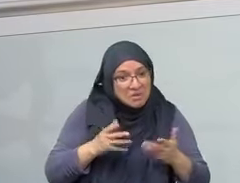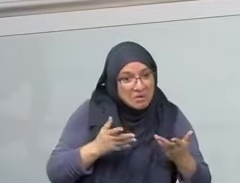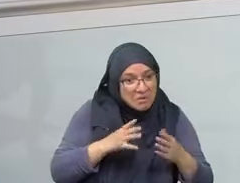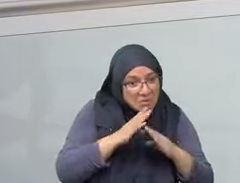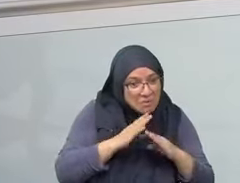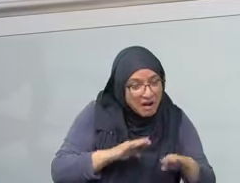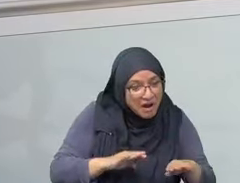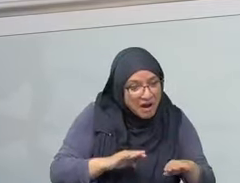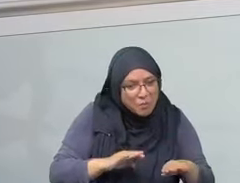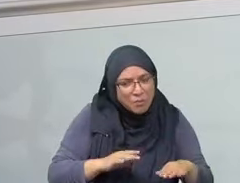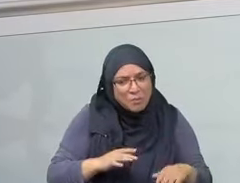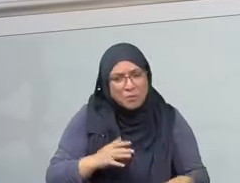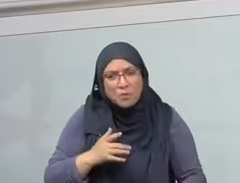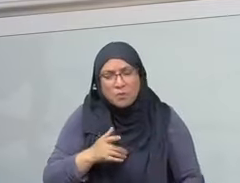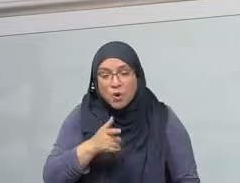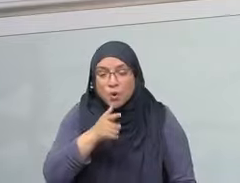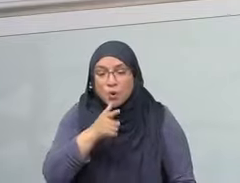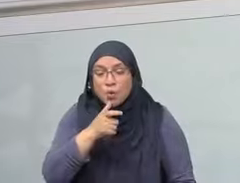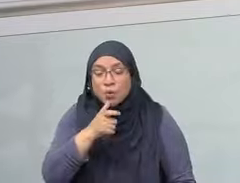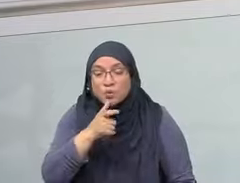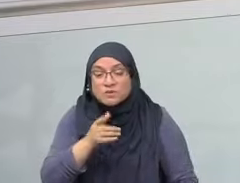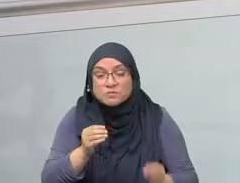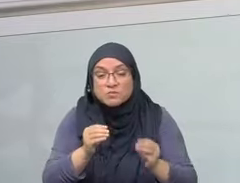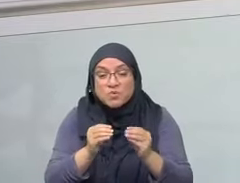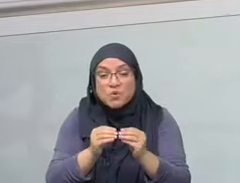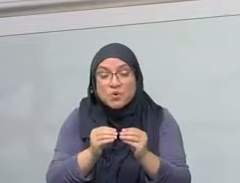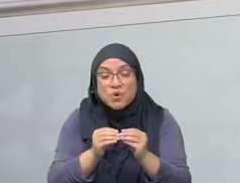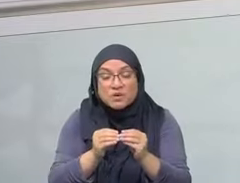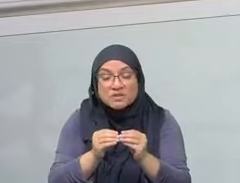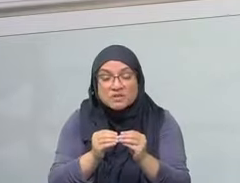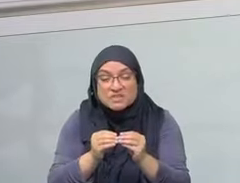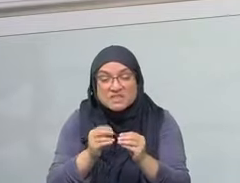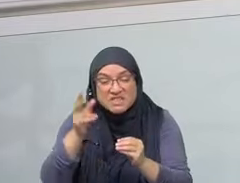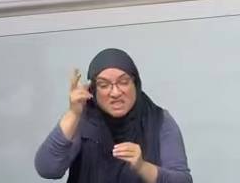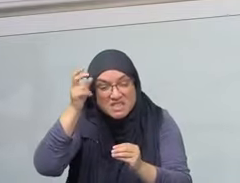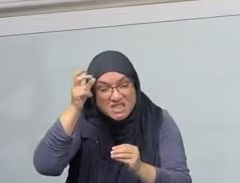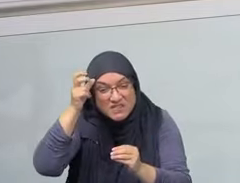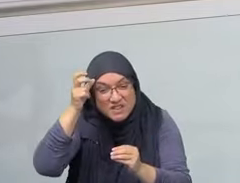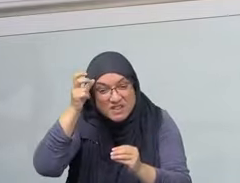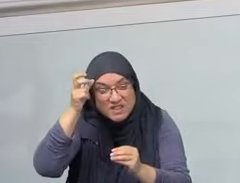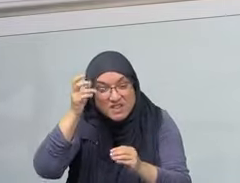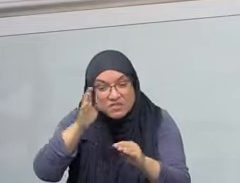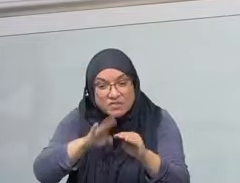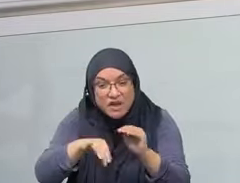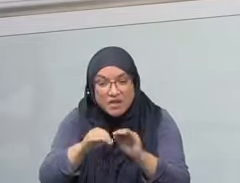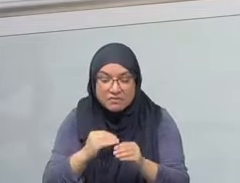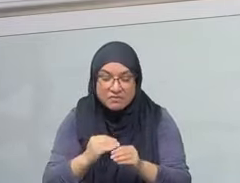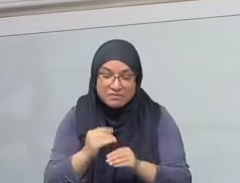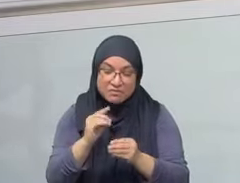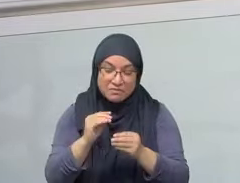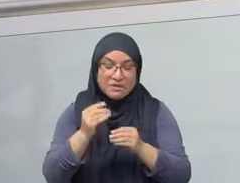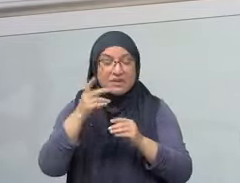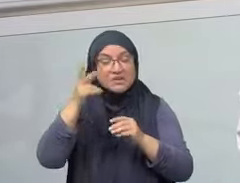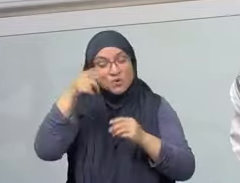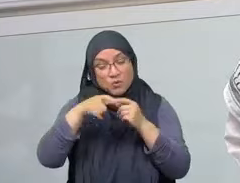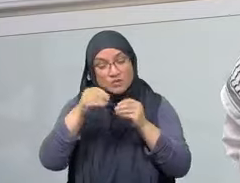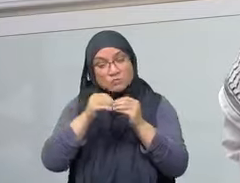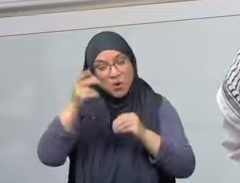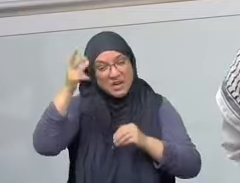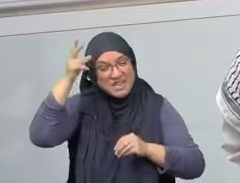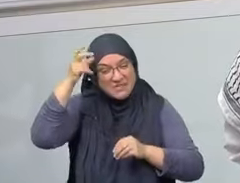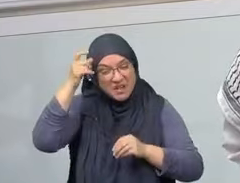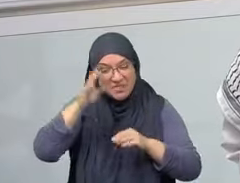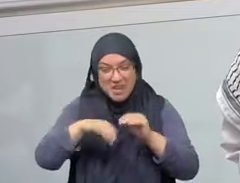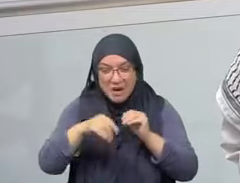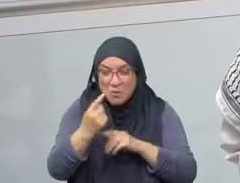Who is more evil than that? And dear brothers and sisters. What that means for us is what greater evil. That